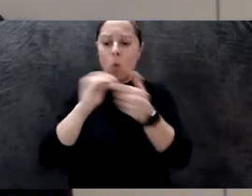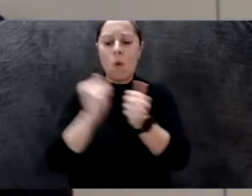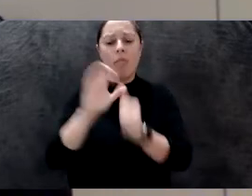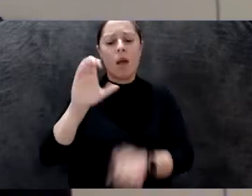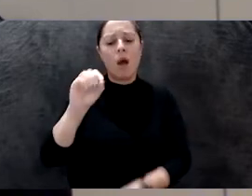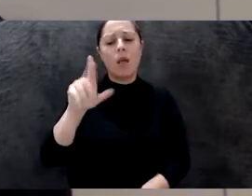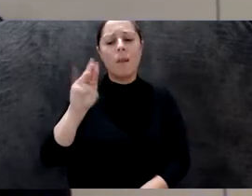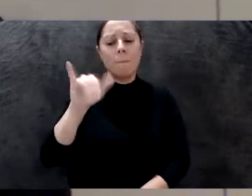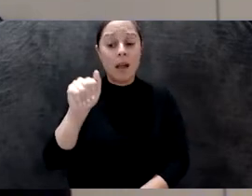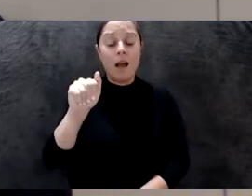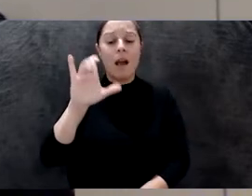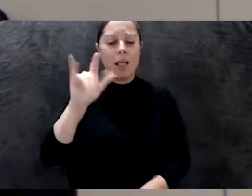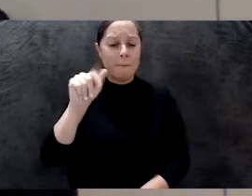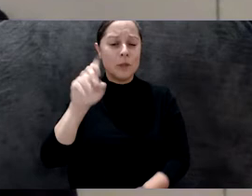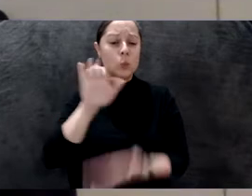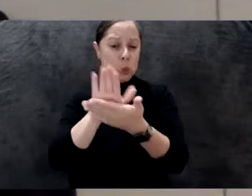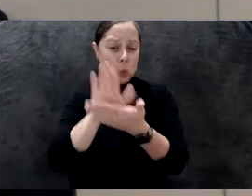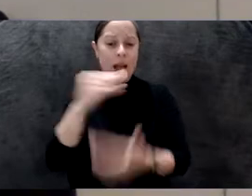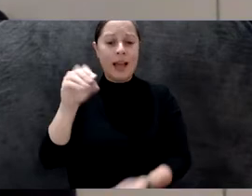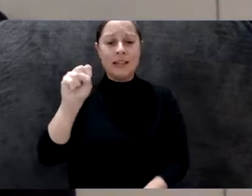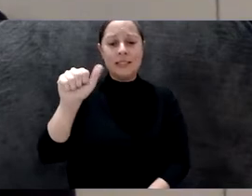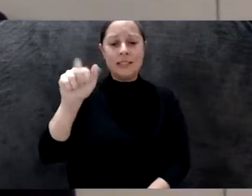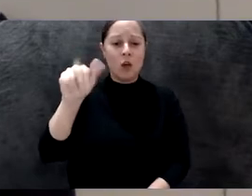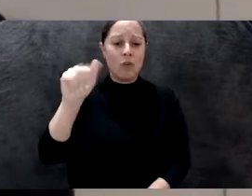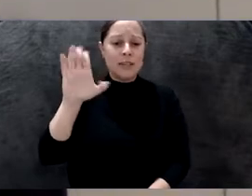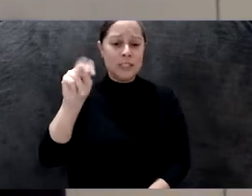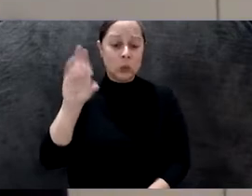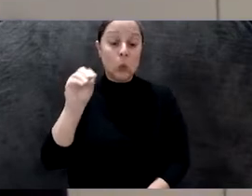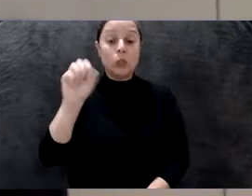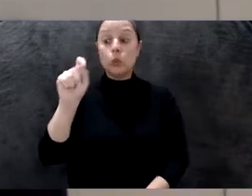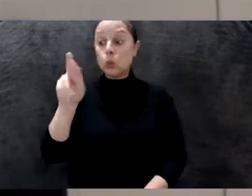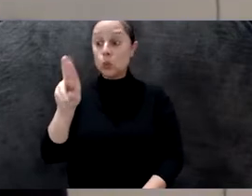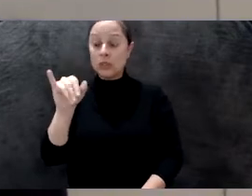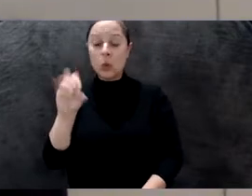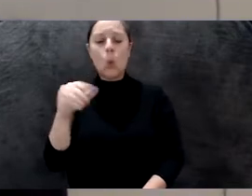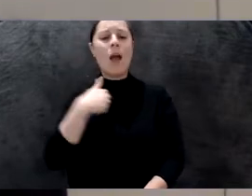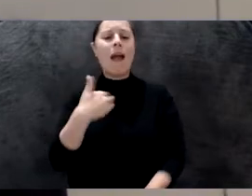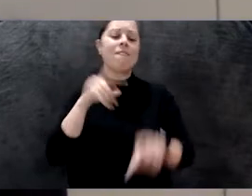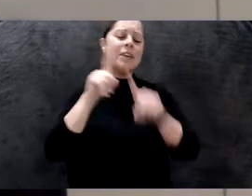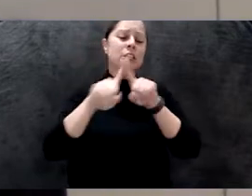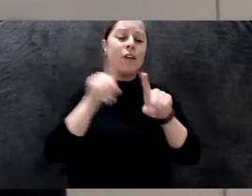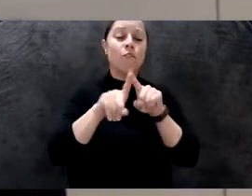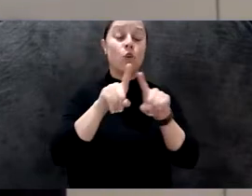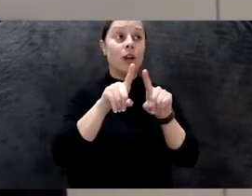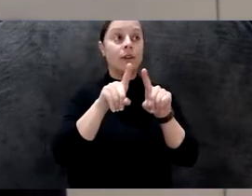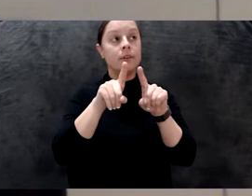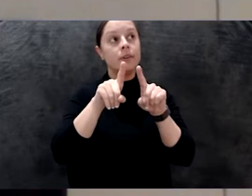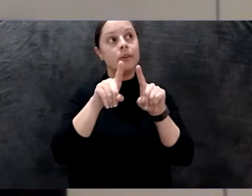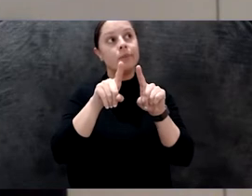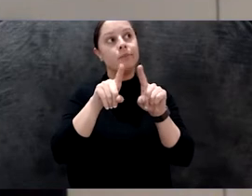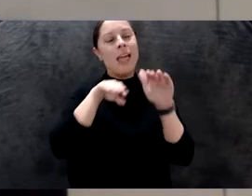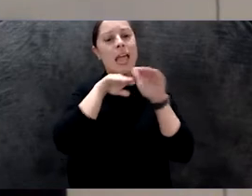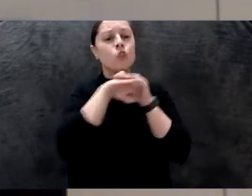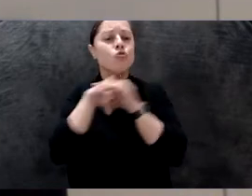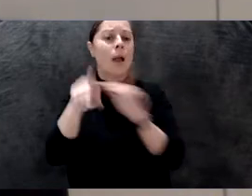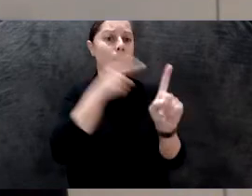and the Saraceno Studio, we intend to provide both different entry points and perspectives into Tomás' work, as well